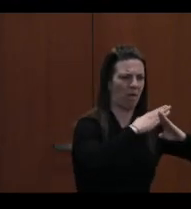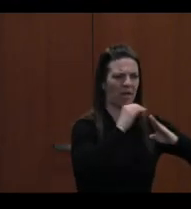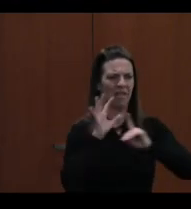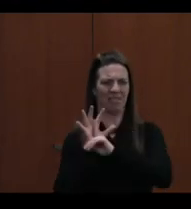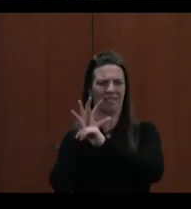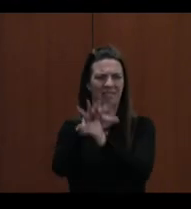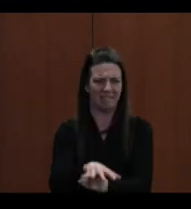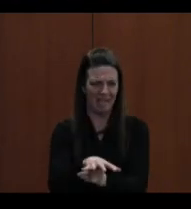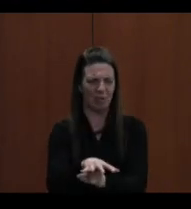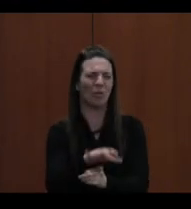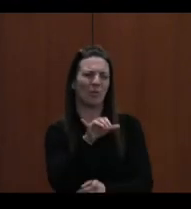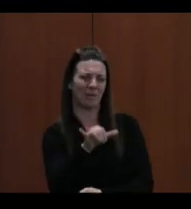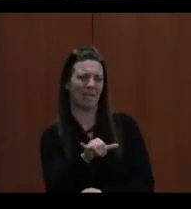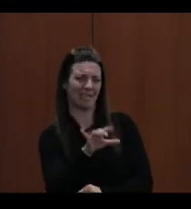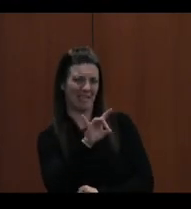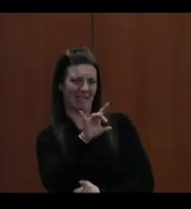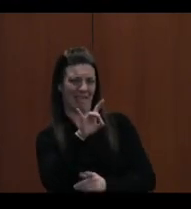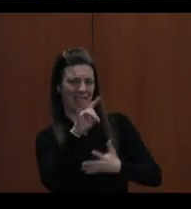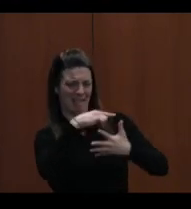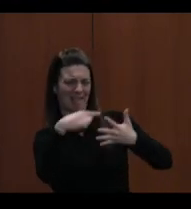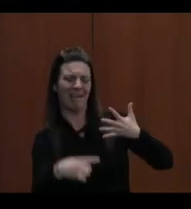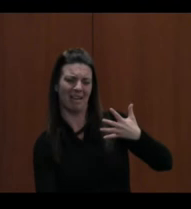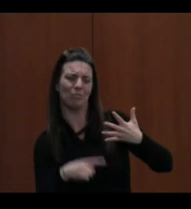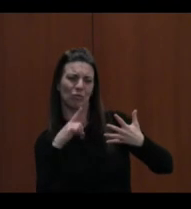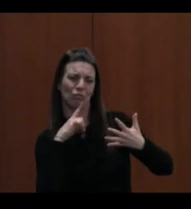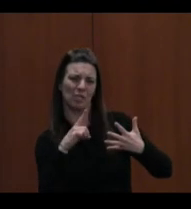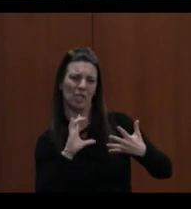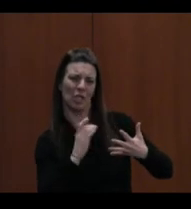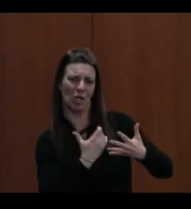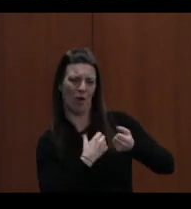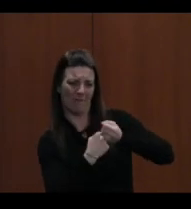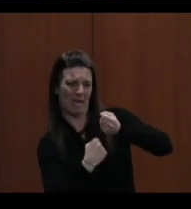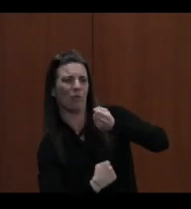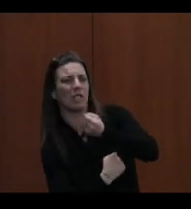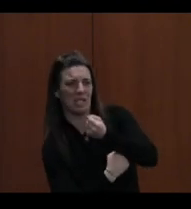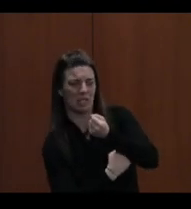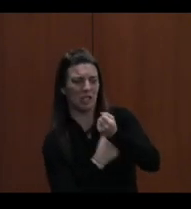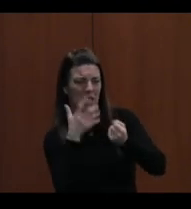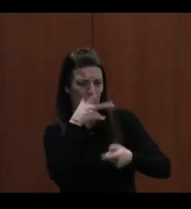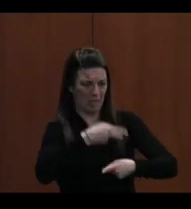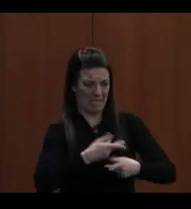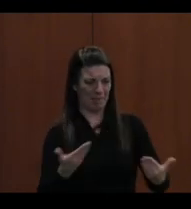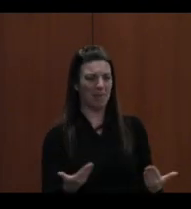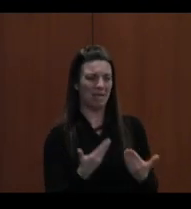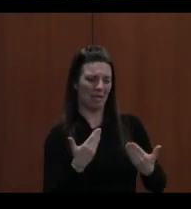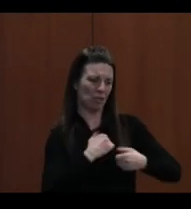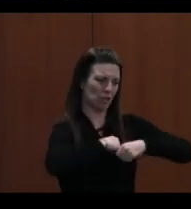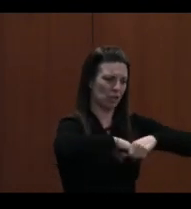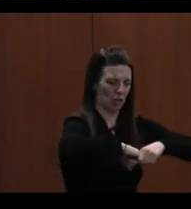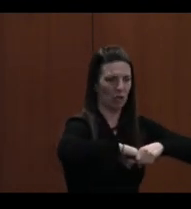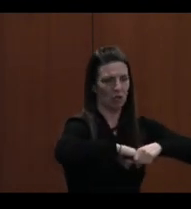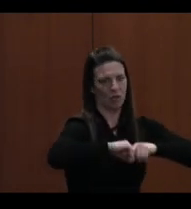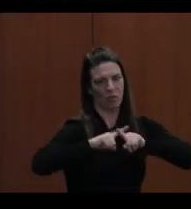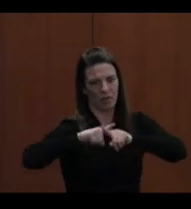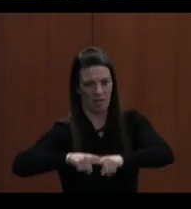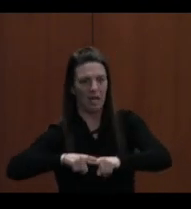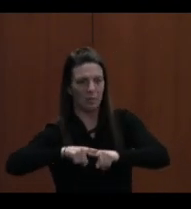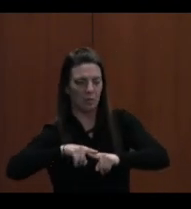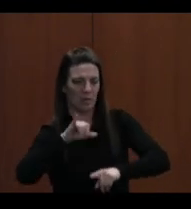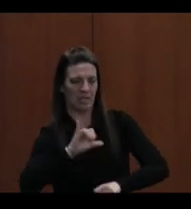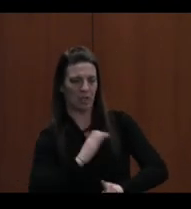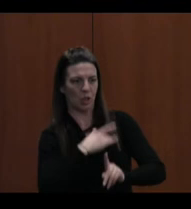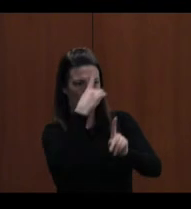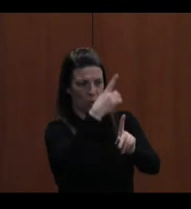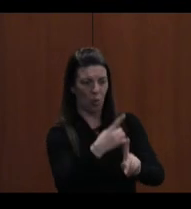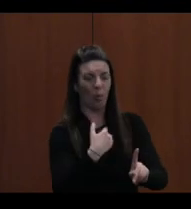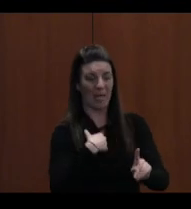here are really the basics of the foundation that will keep WCPS technology sound and secure, which the innovation frameworks are built upon. So